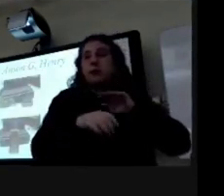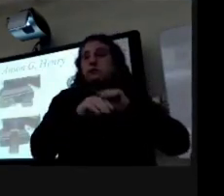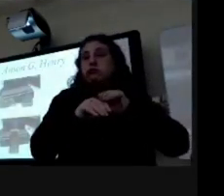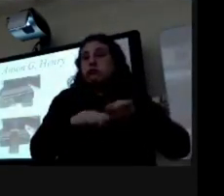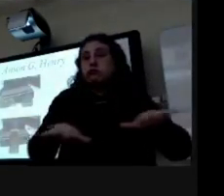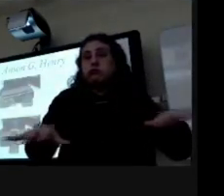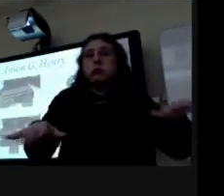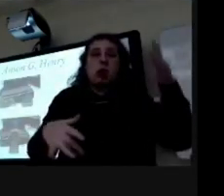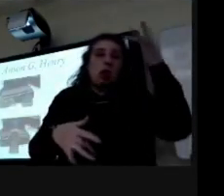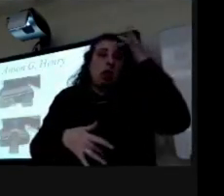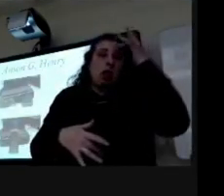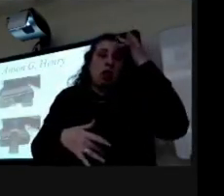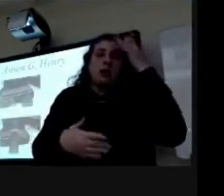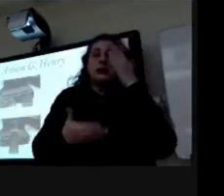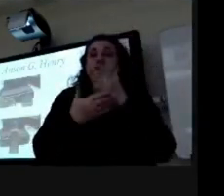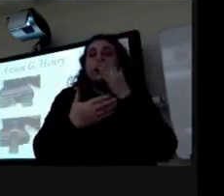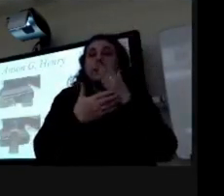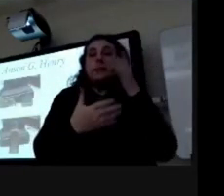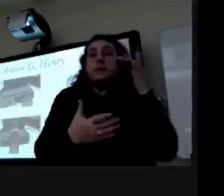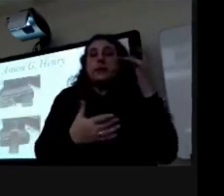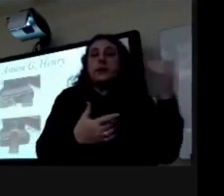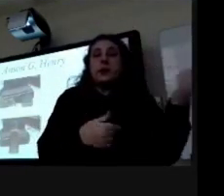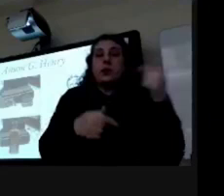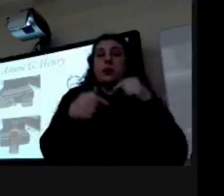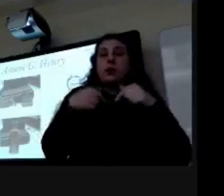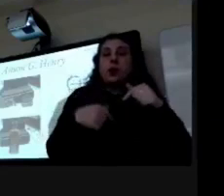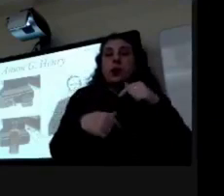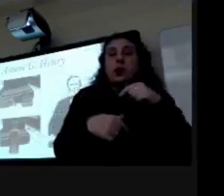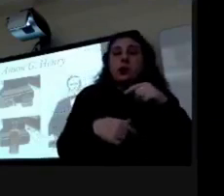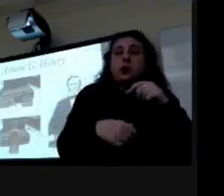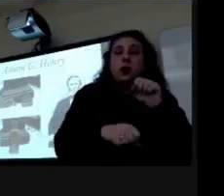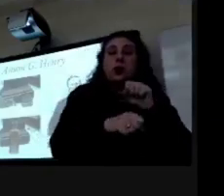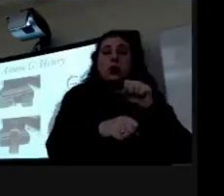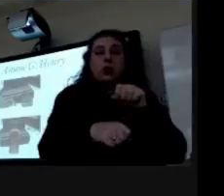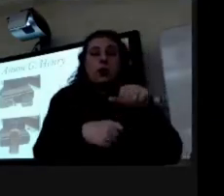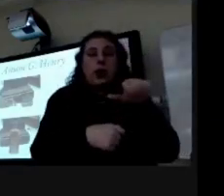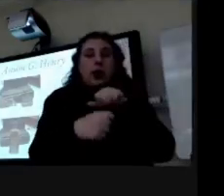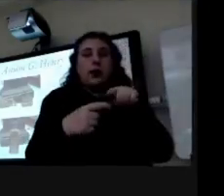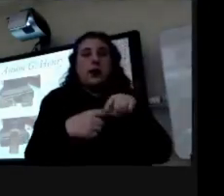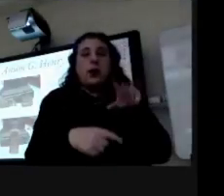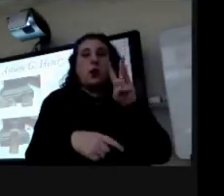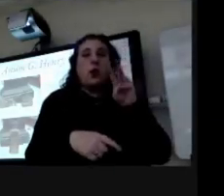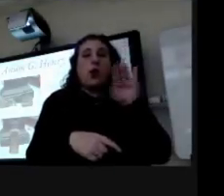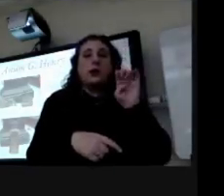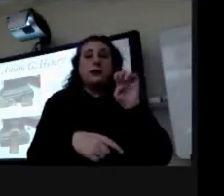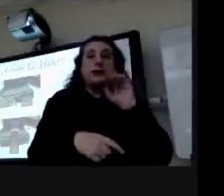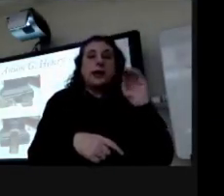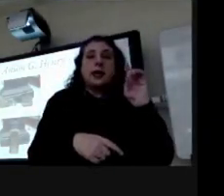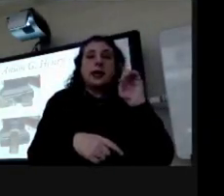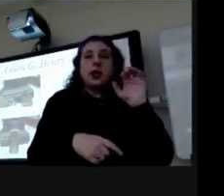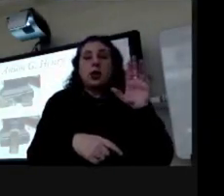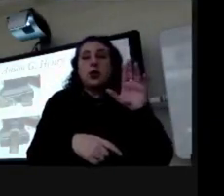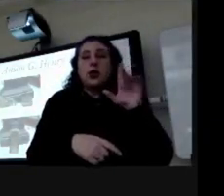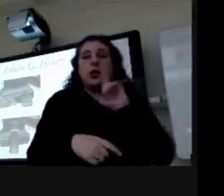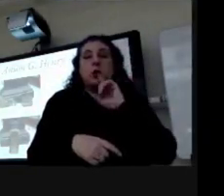um so he spent a lot of time at wallace and biller and he was able to handle his personal position for a while